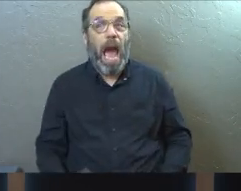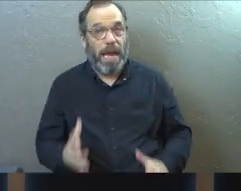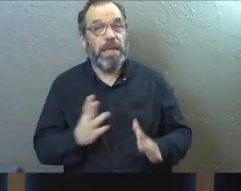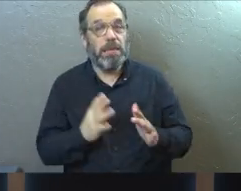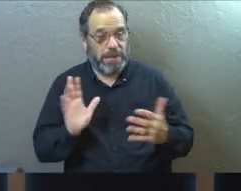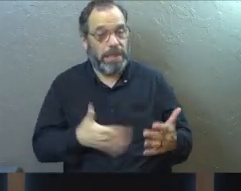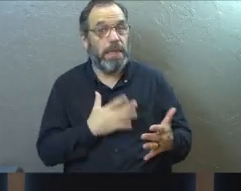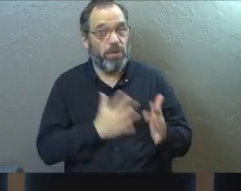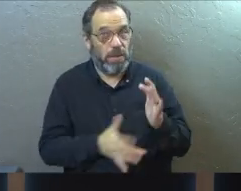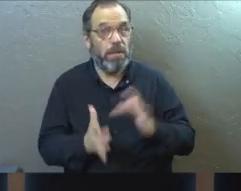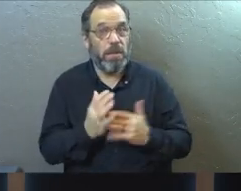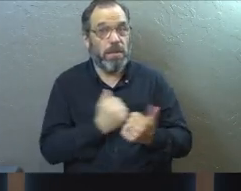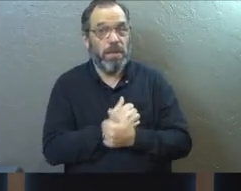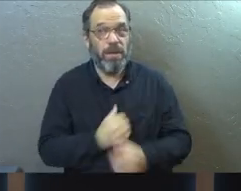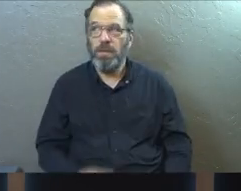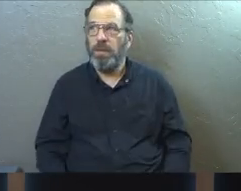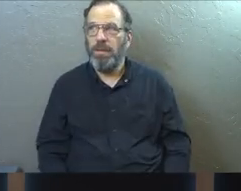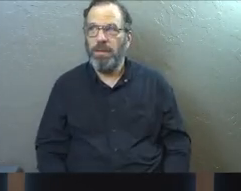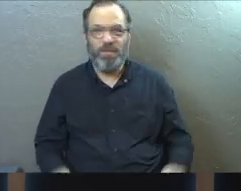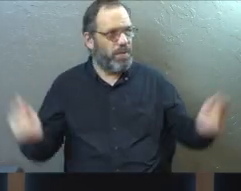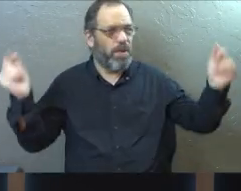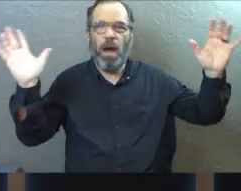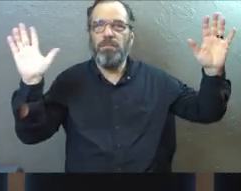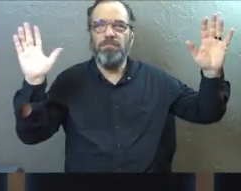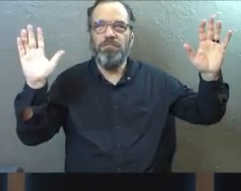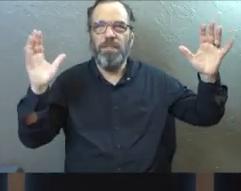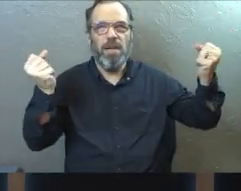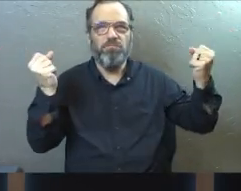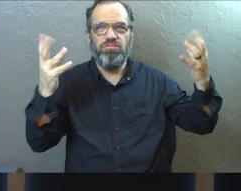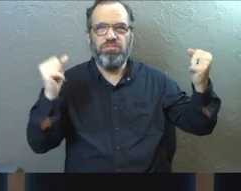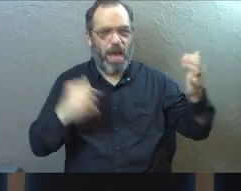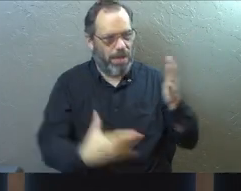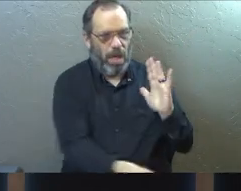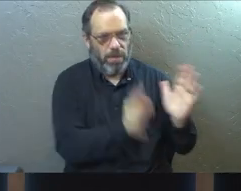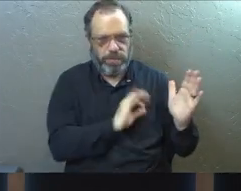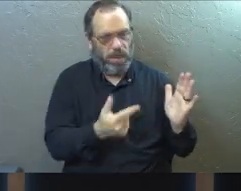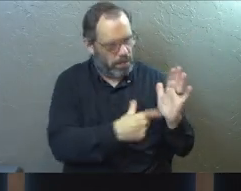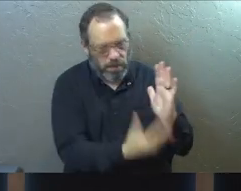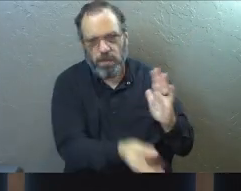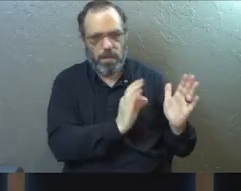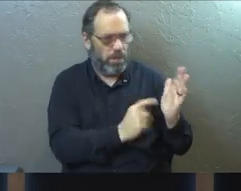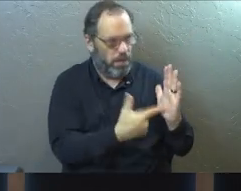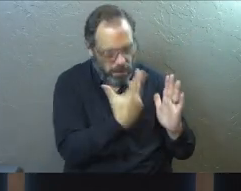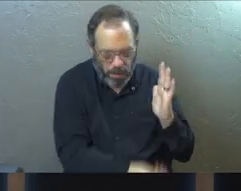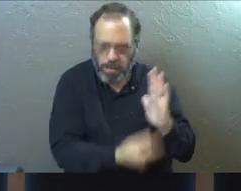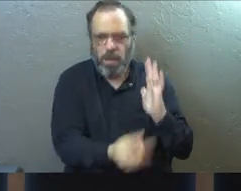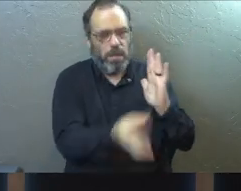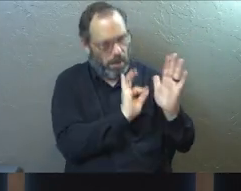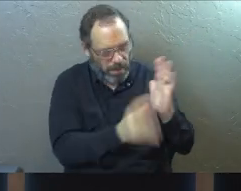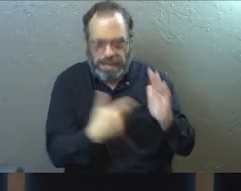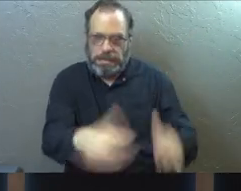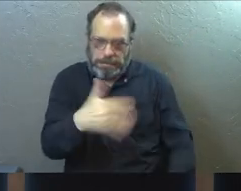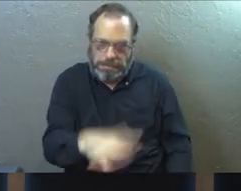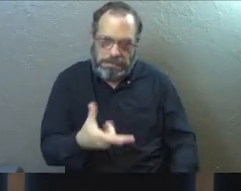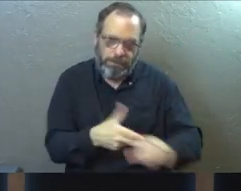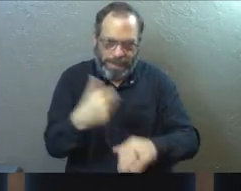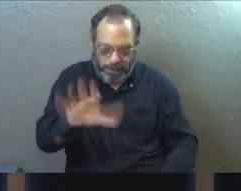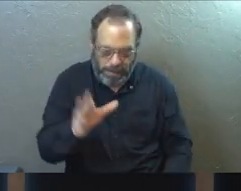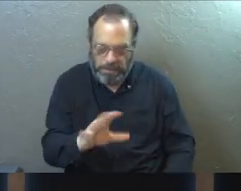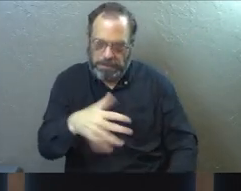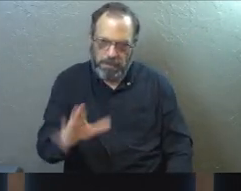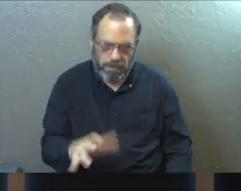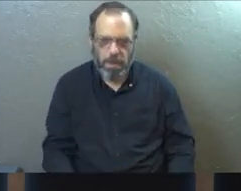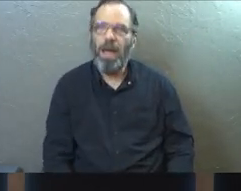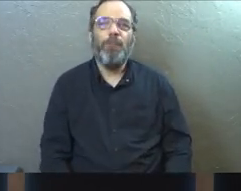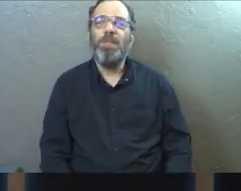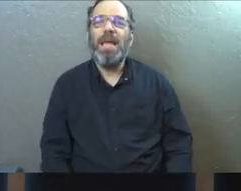sing Jesus Loves Me right now. Done. Gone. I'm skipping pages. I'm like, the dog's already gone. Okay? Go to bed. Right? Like,